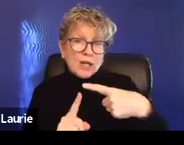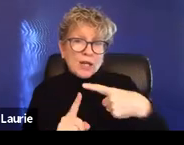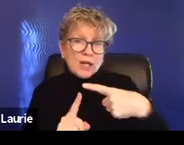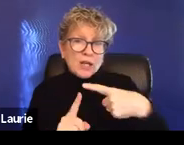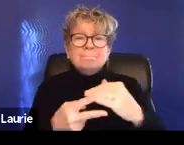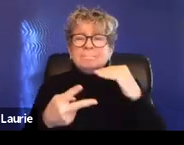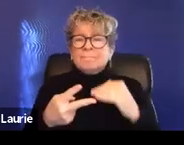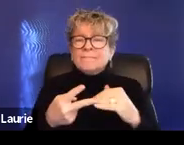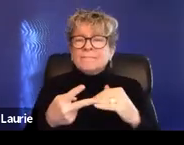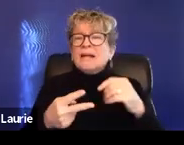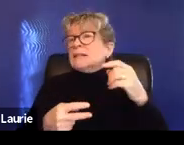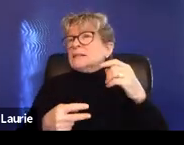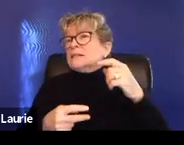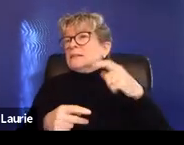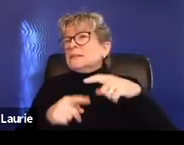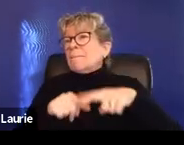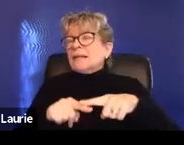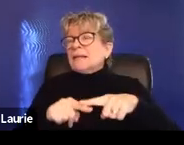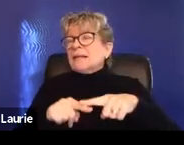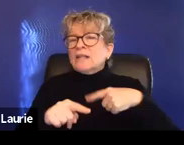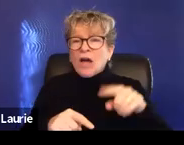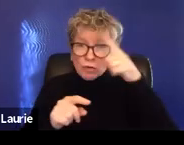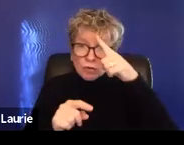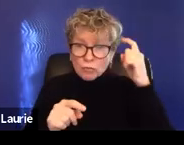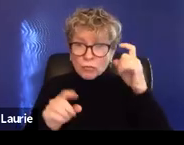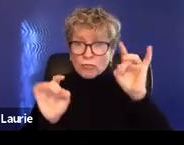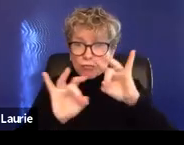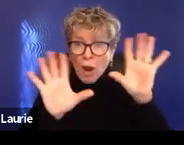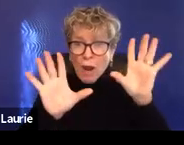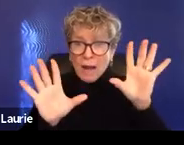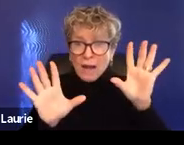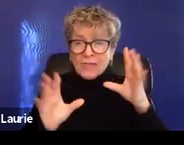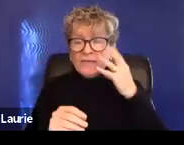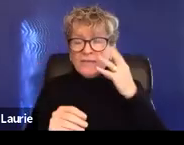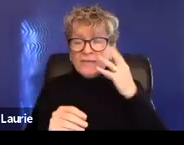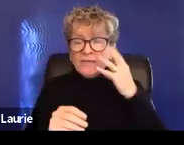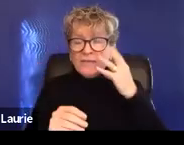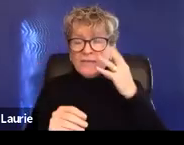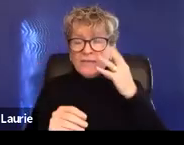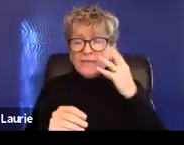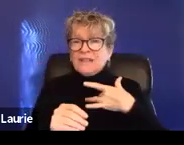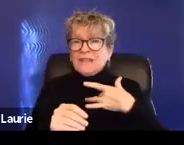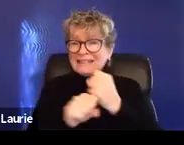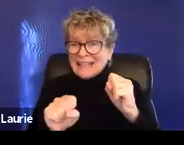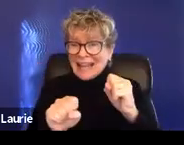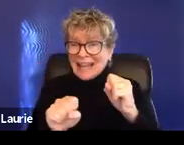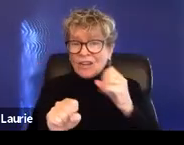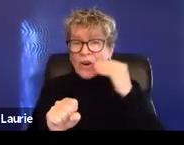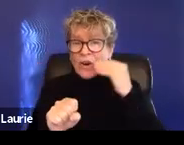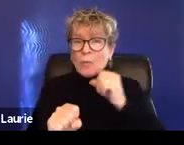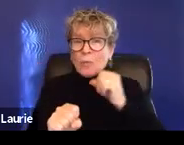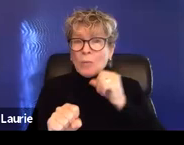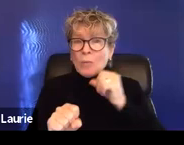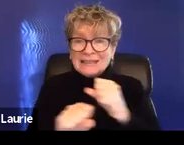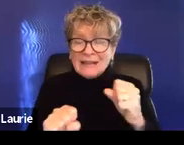and the, uh, experience that they they're having around safety with their housing, there may be, it may be